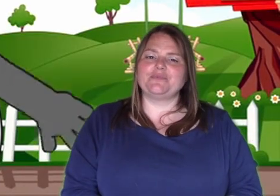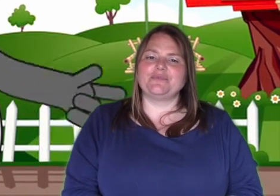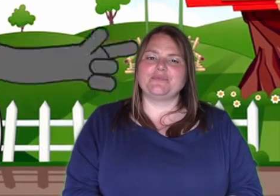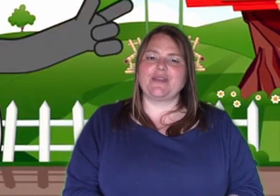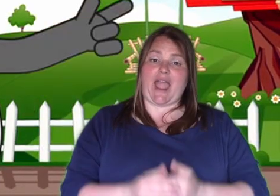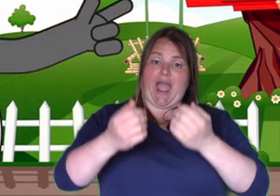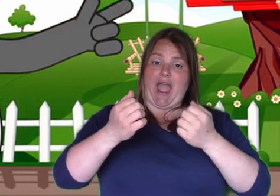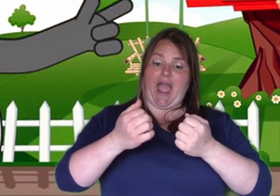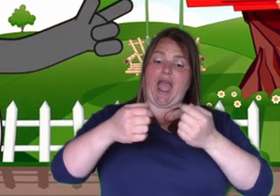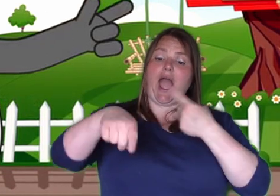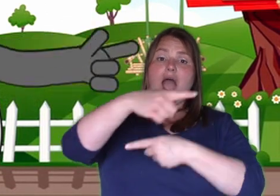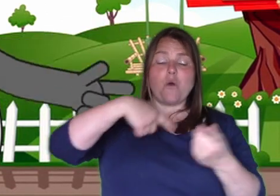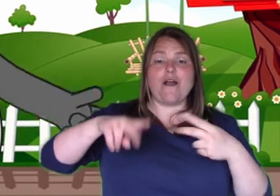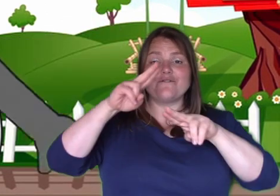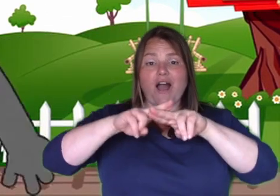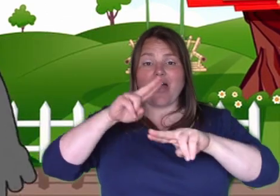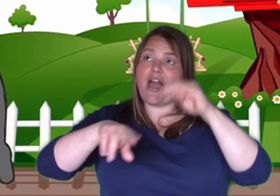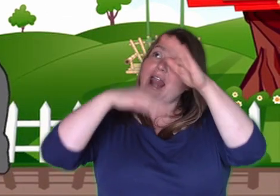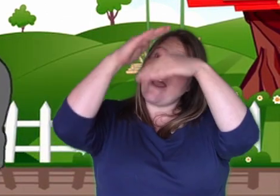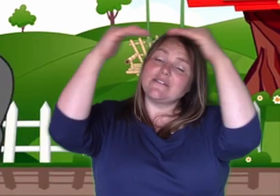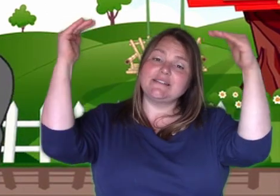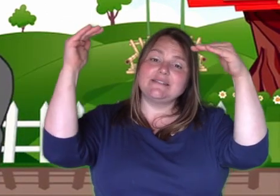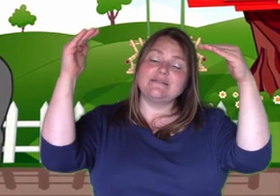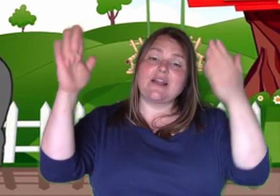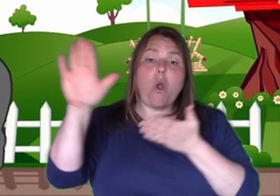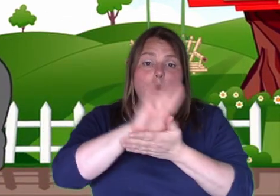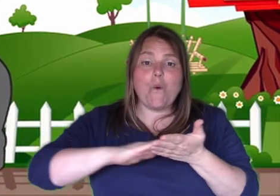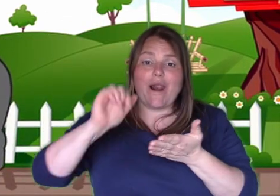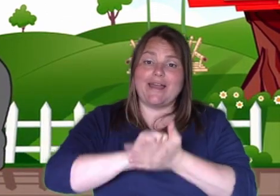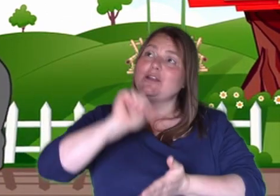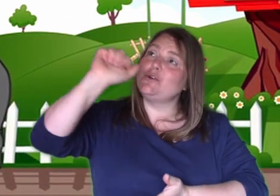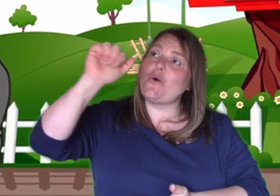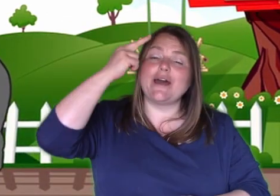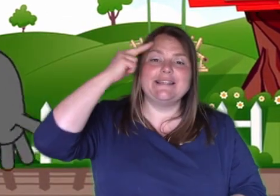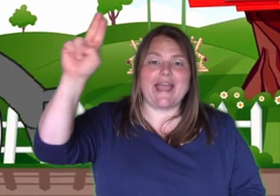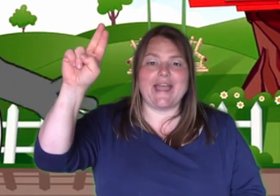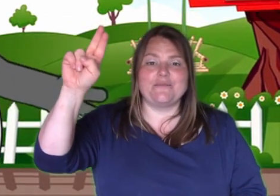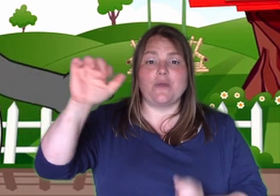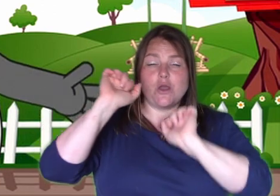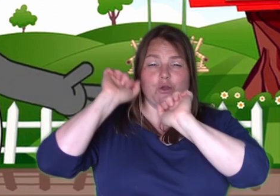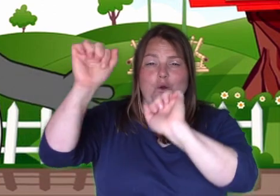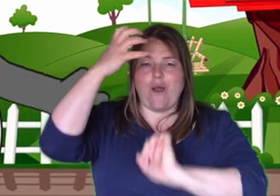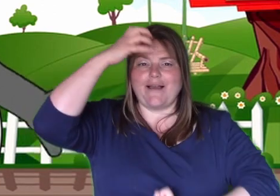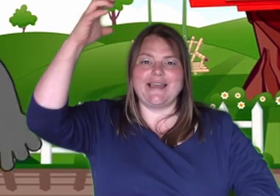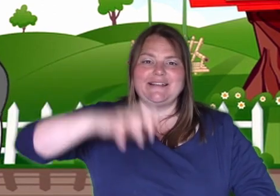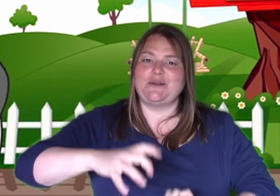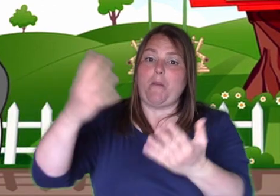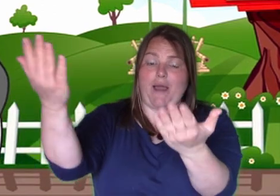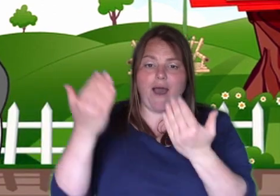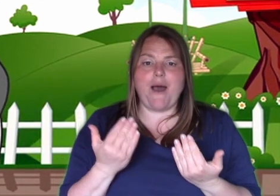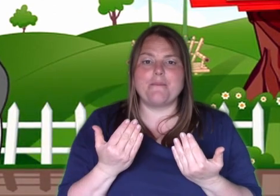Our Father in heaven, hallowed be your name. Your kingdom come,